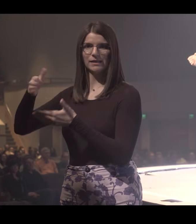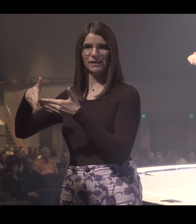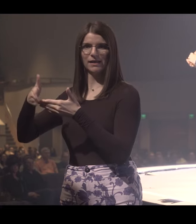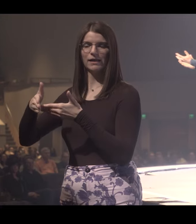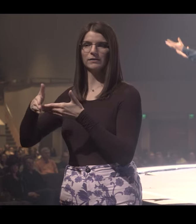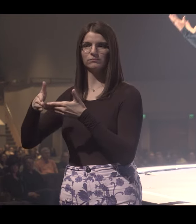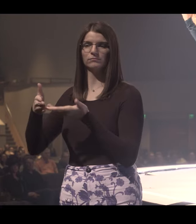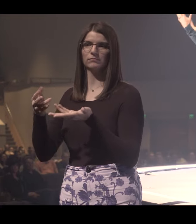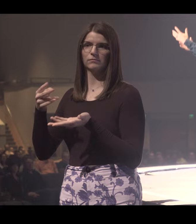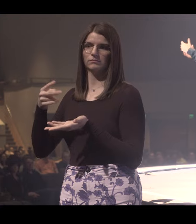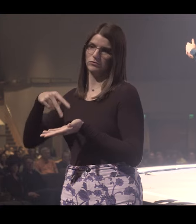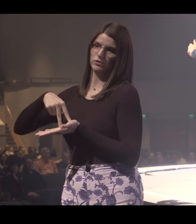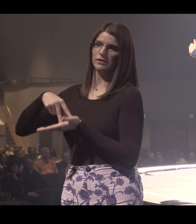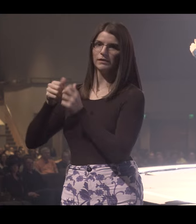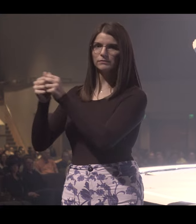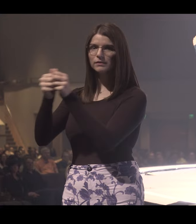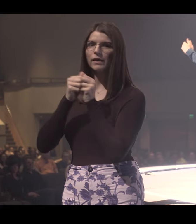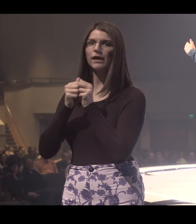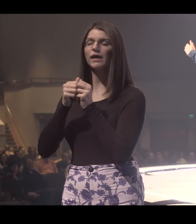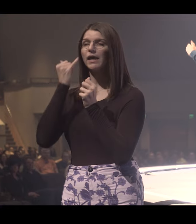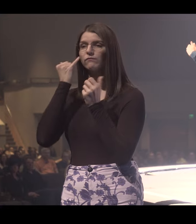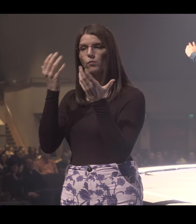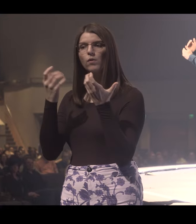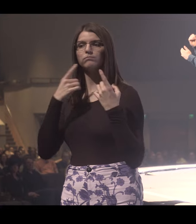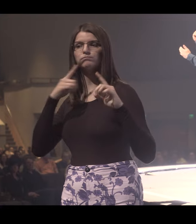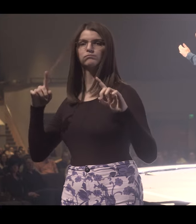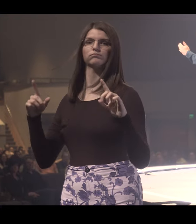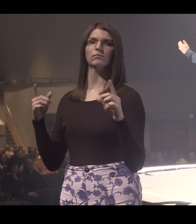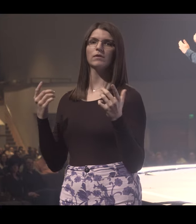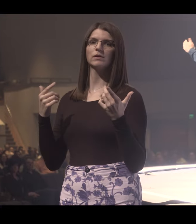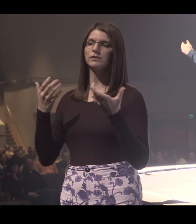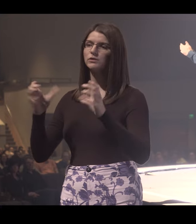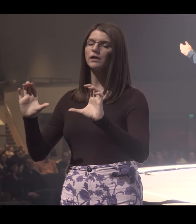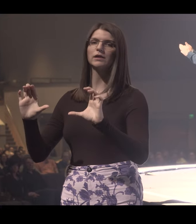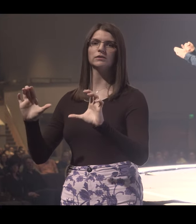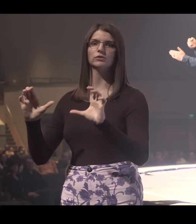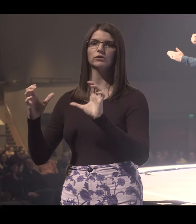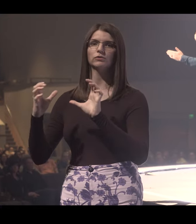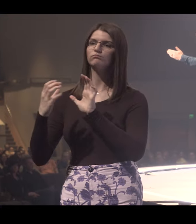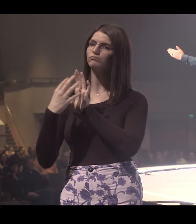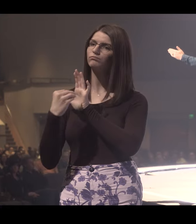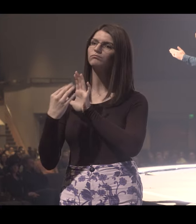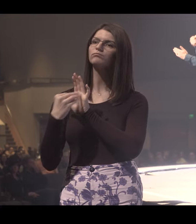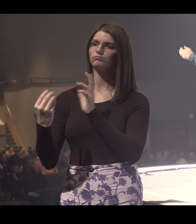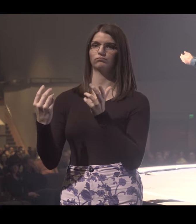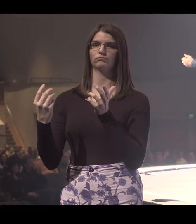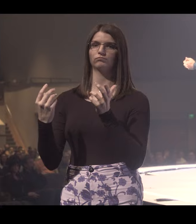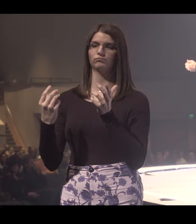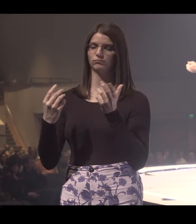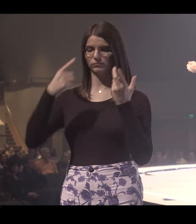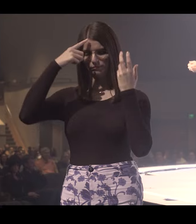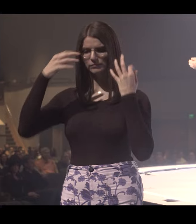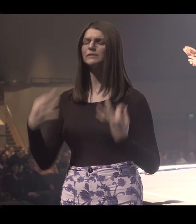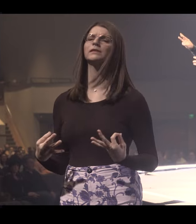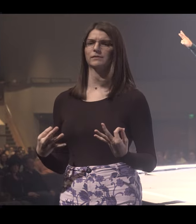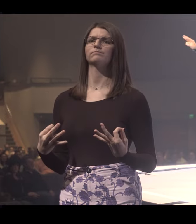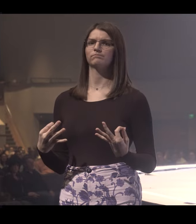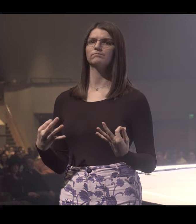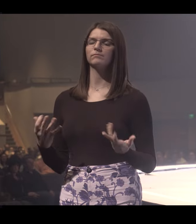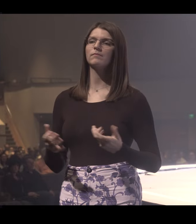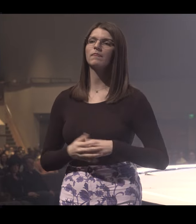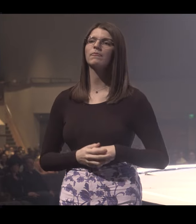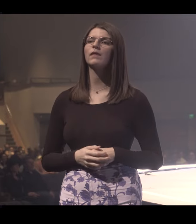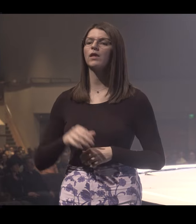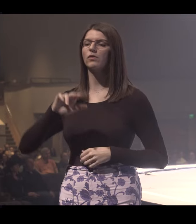doesn't mean you're taking the declaration. just means you're standing with us. And if you want to take the declaration, I want to give you a chance to say it out loud and draw a line in the sand